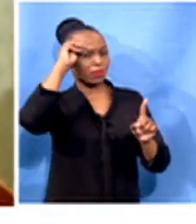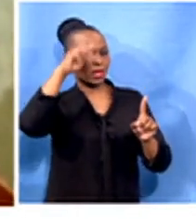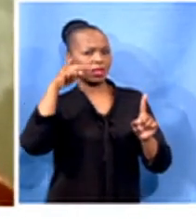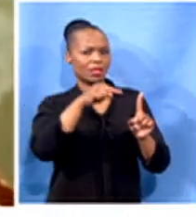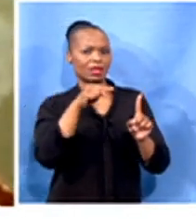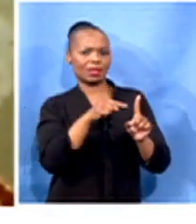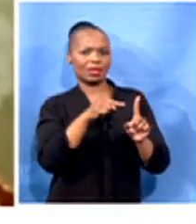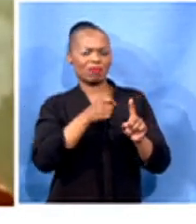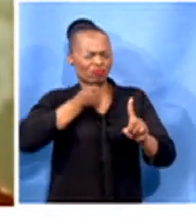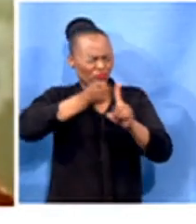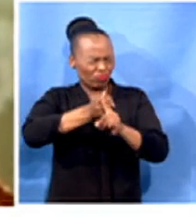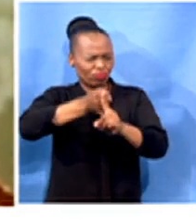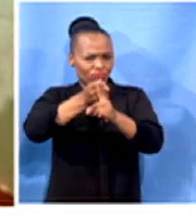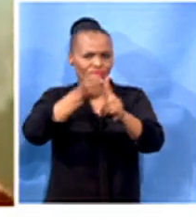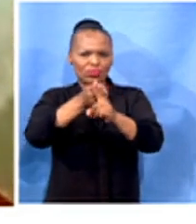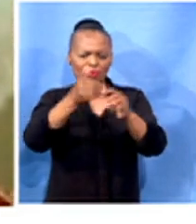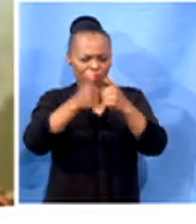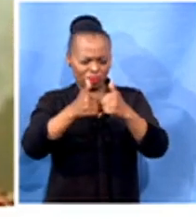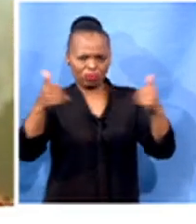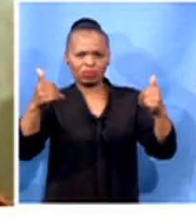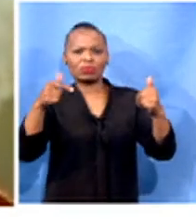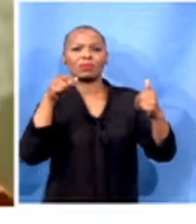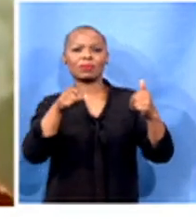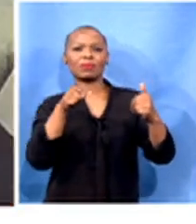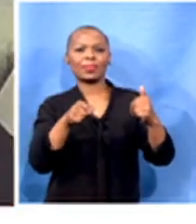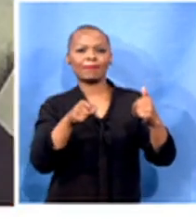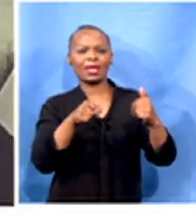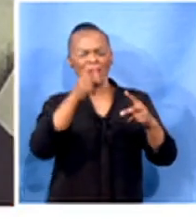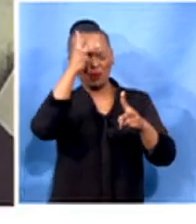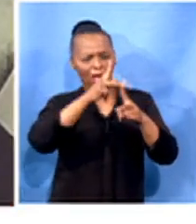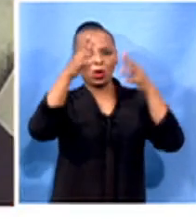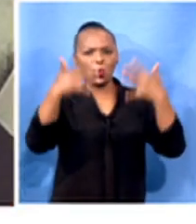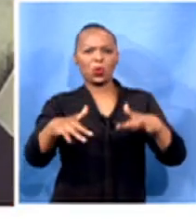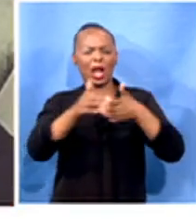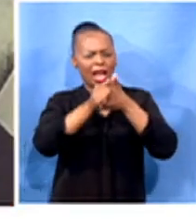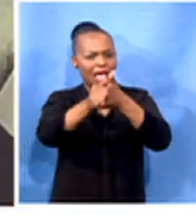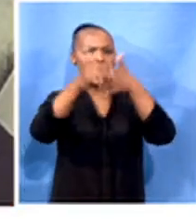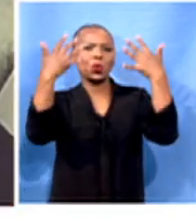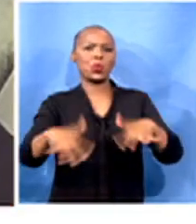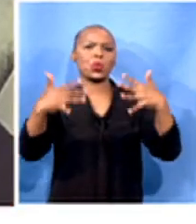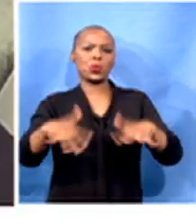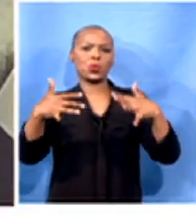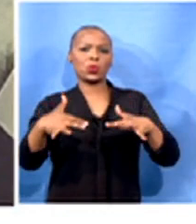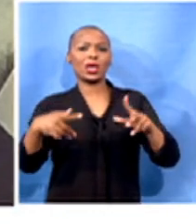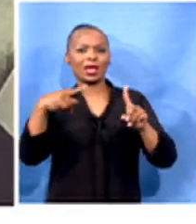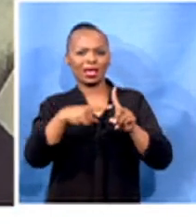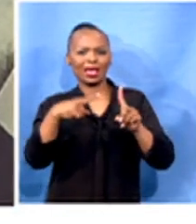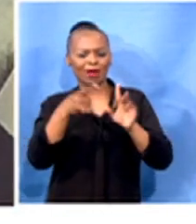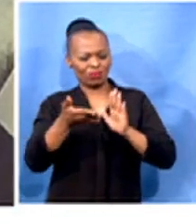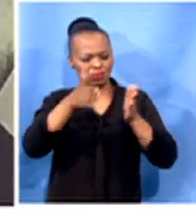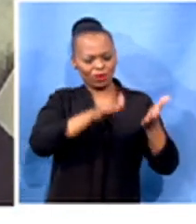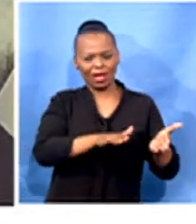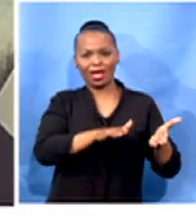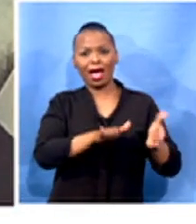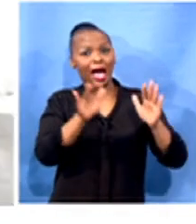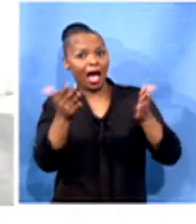anti-apartheid activist, philosopher and leader. The circumstance surrounding his death remains unclear